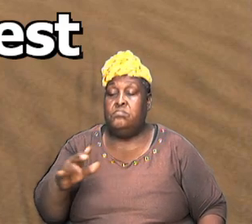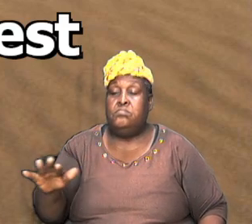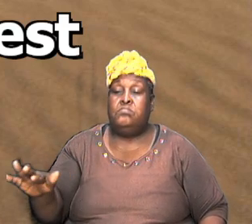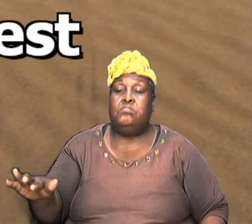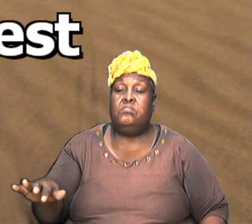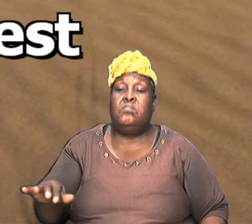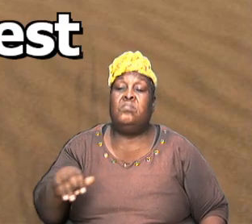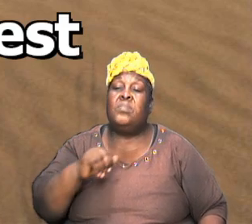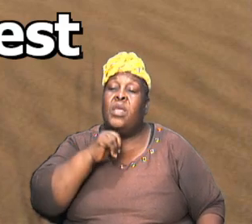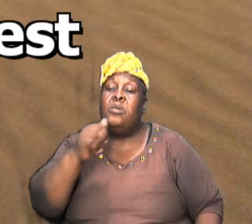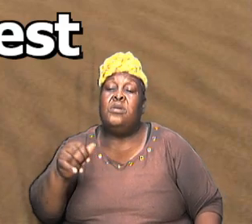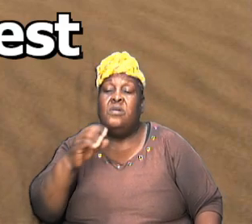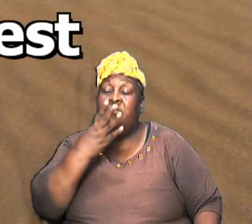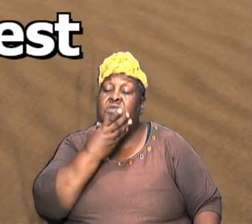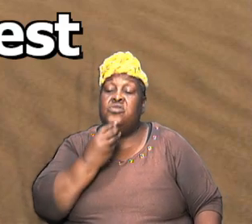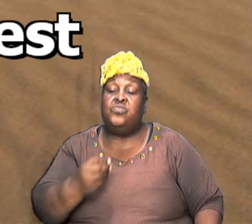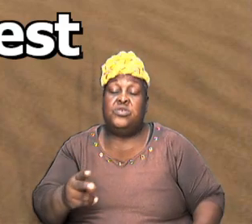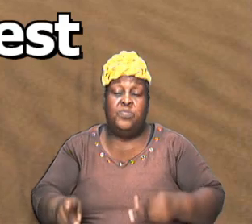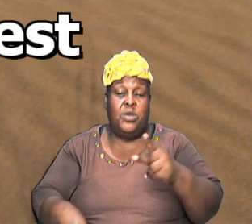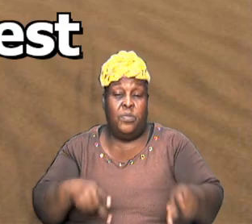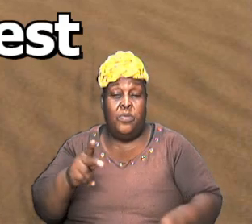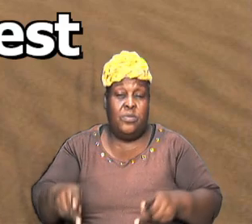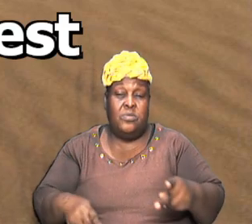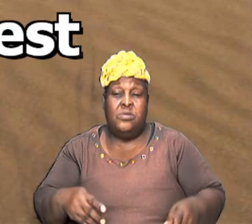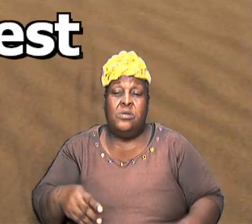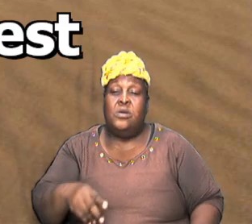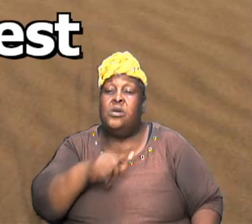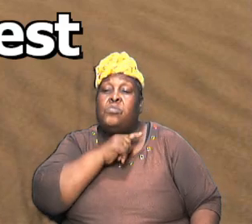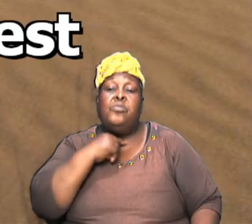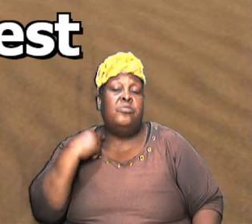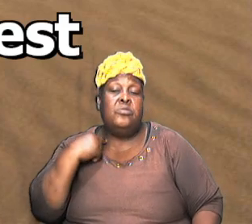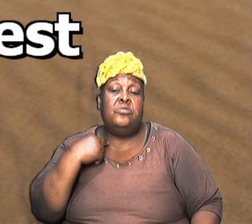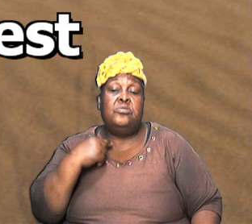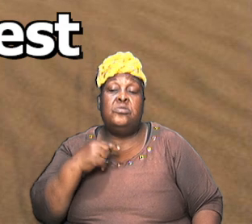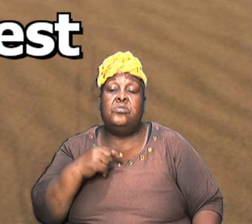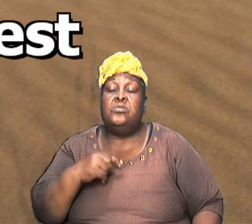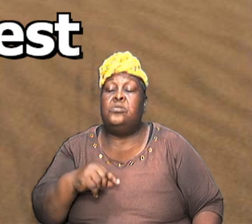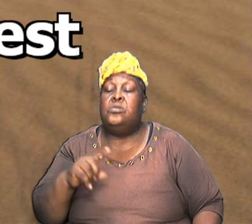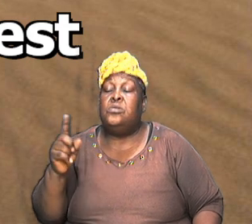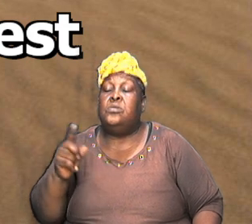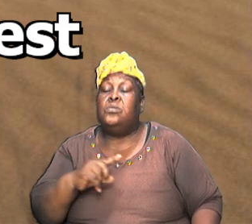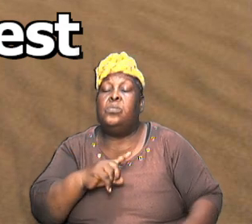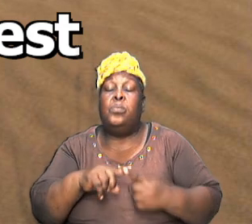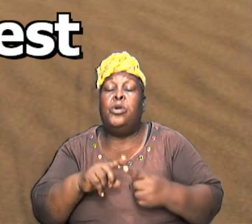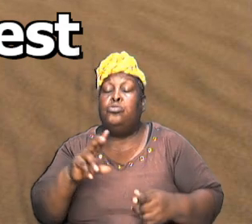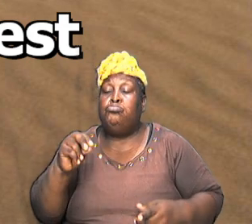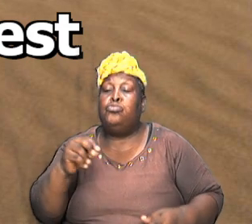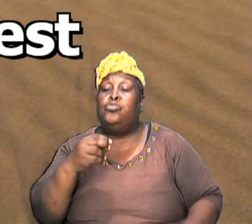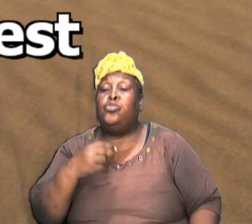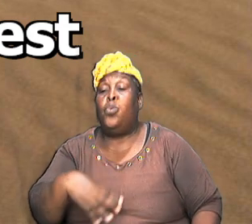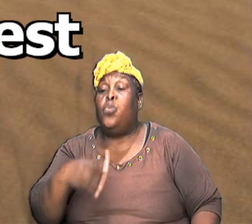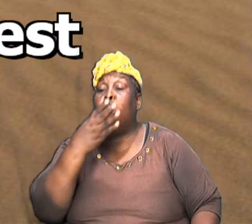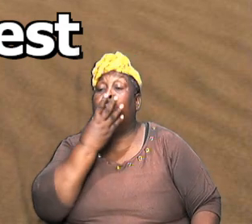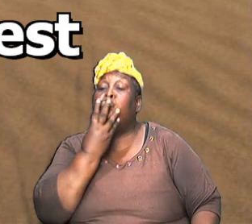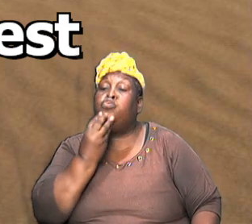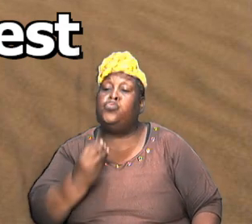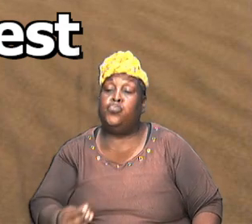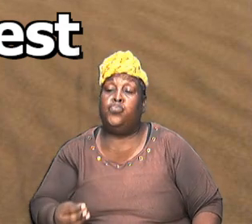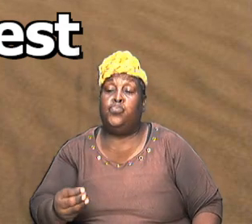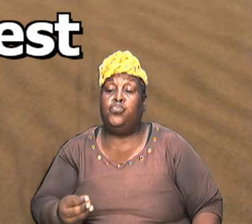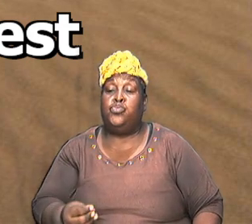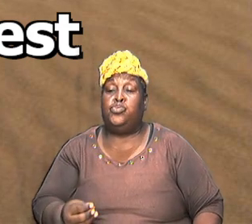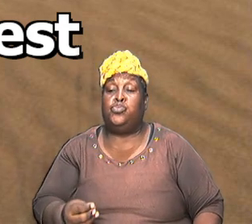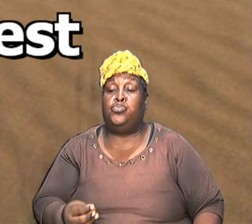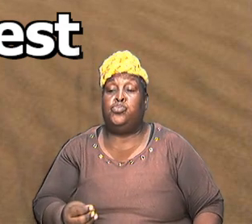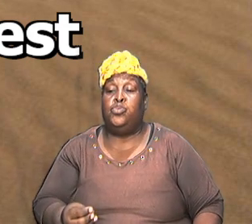the Jewish people he was a priest even when there was no Jews around that means if he